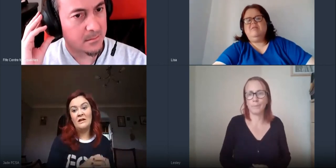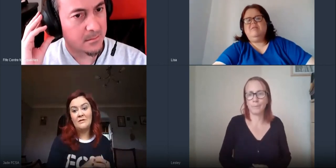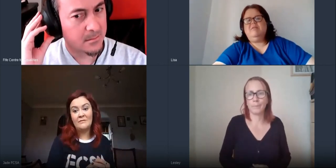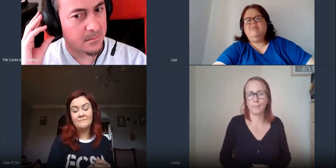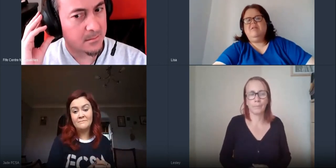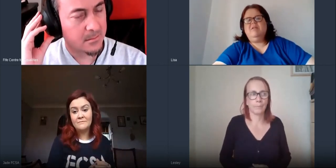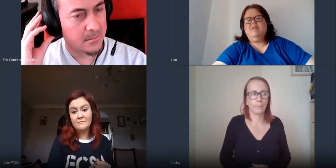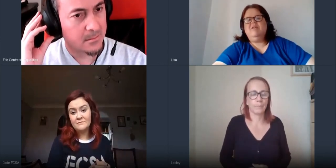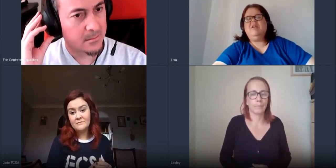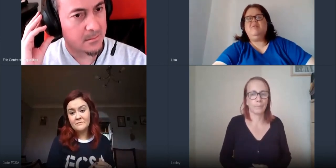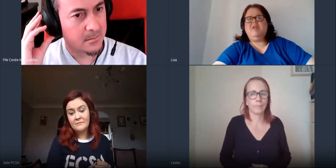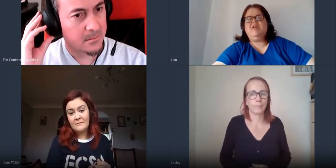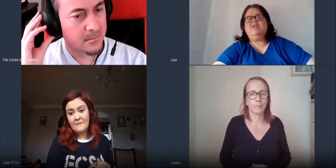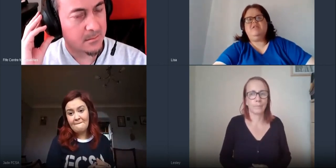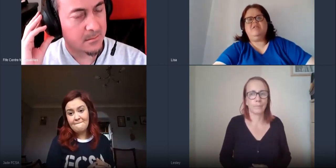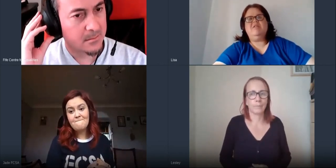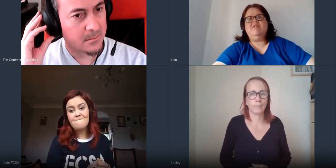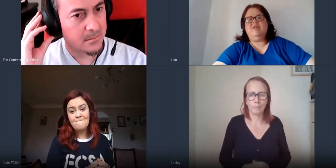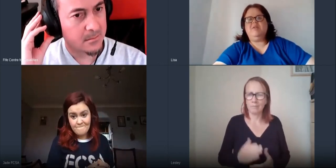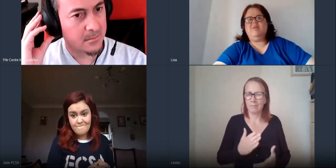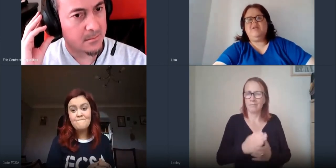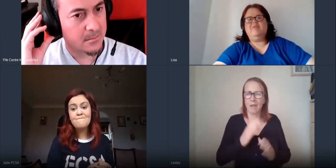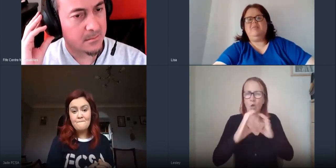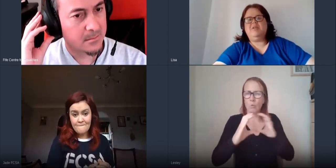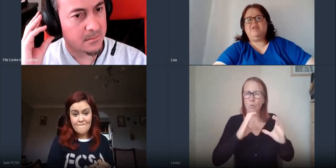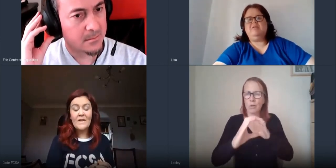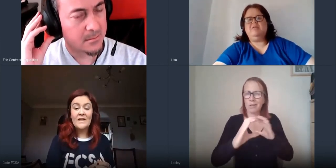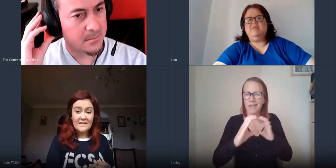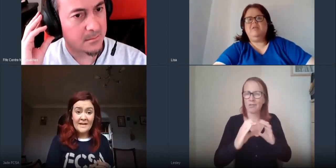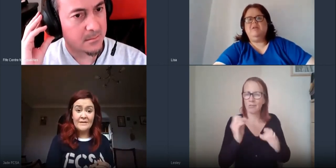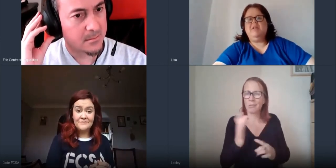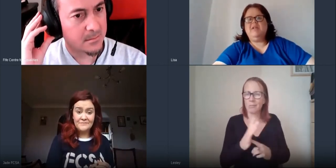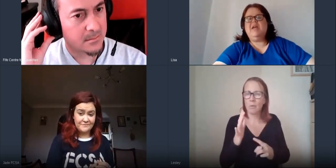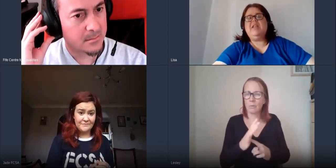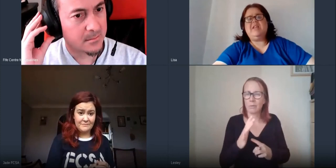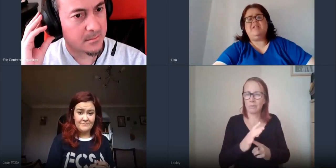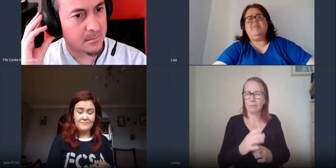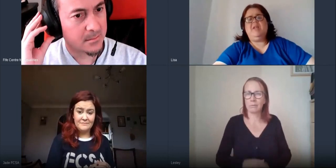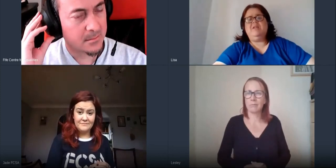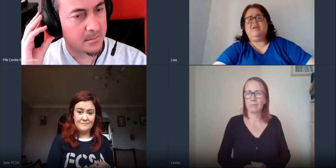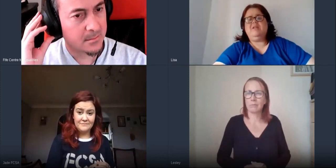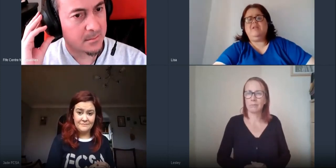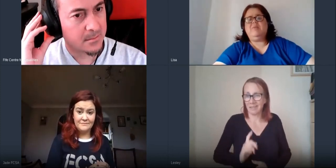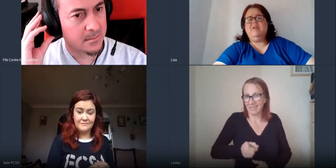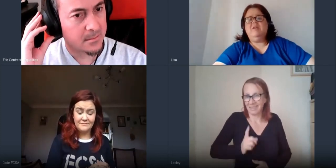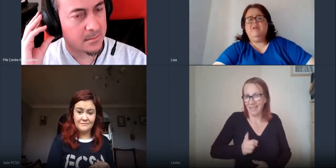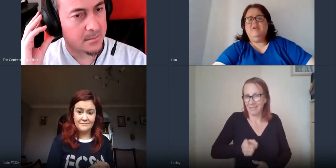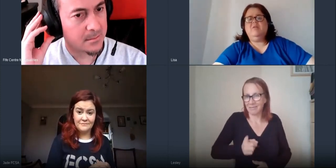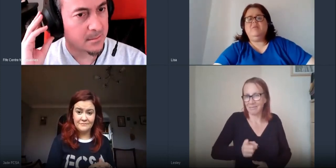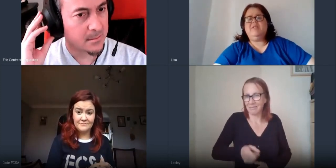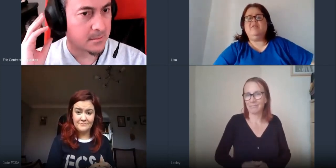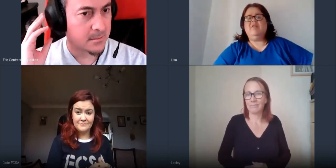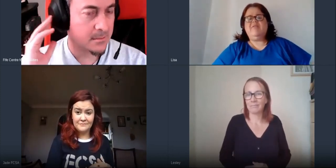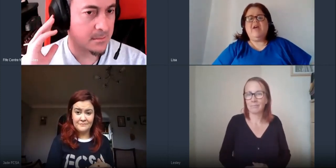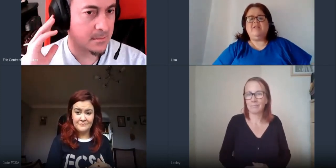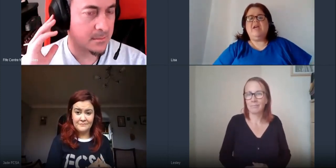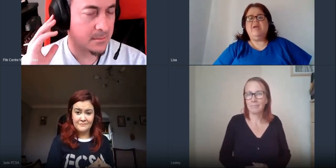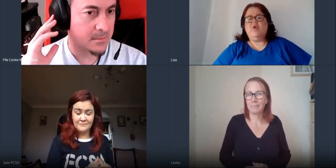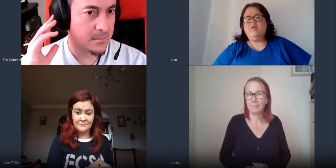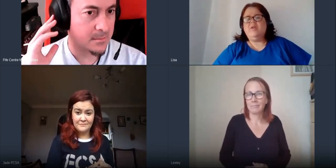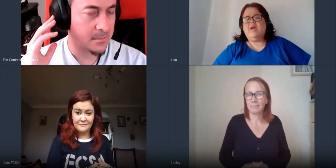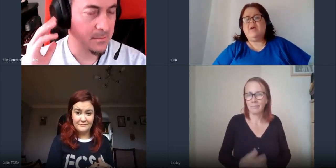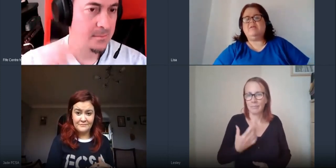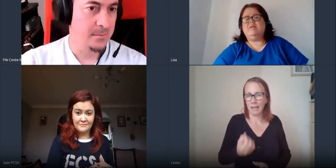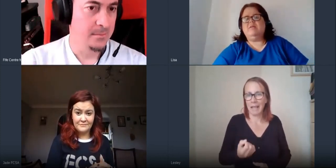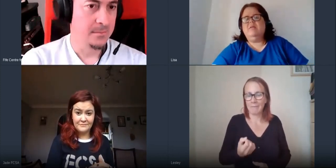the communication is still there between everybody yeah and that's the main thing that was you know we still have that type of